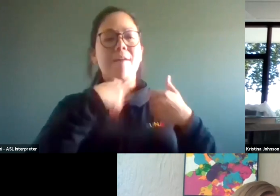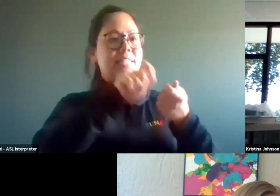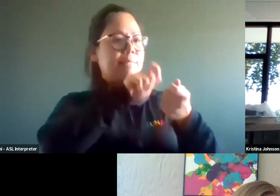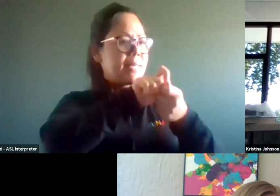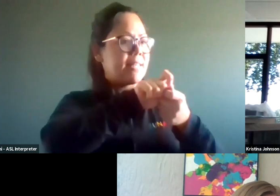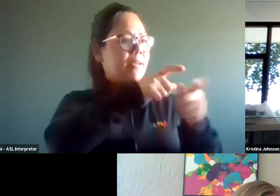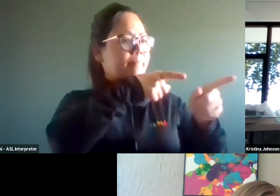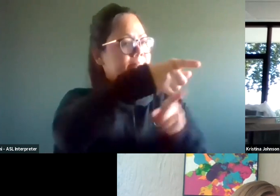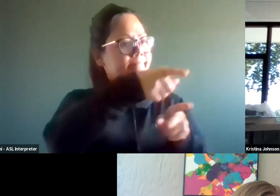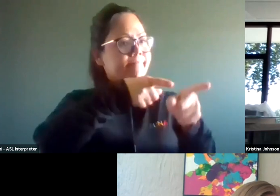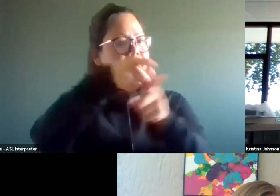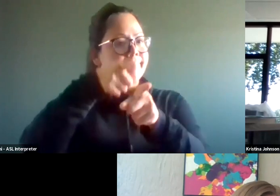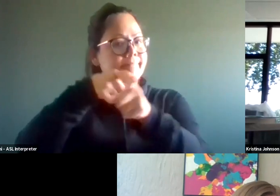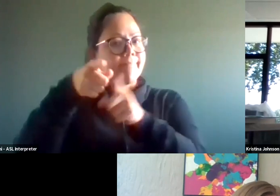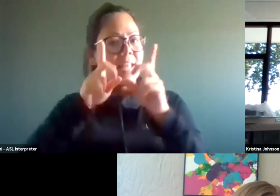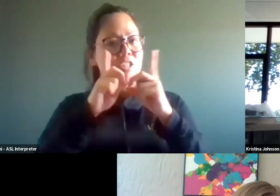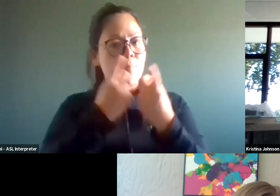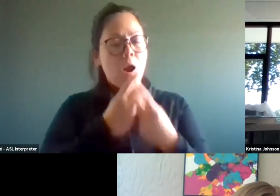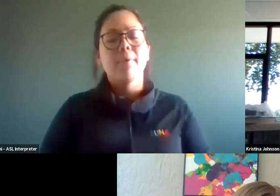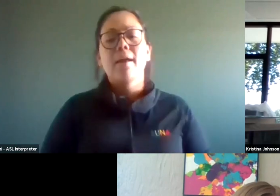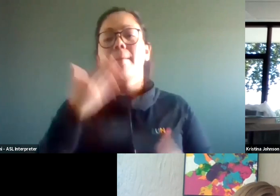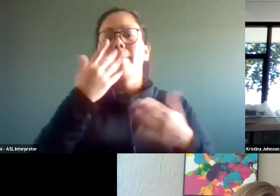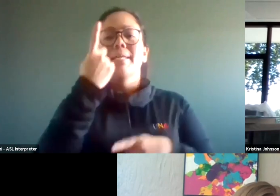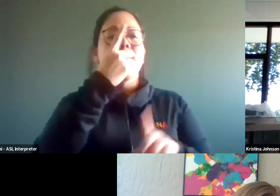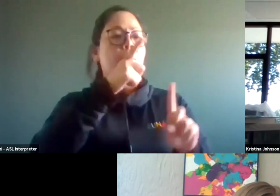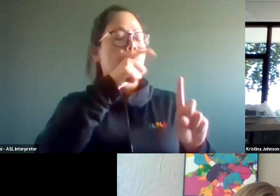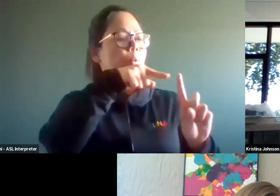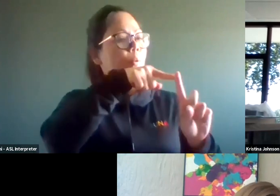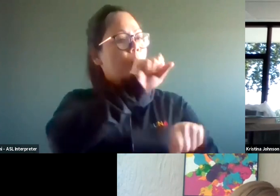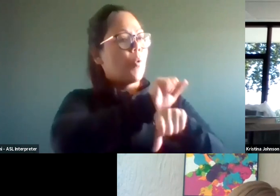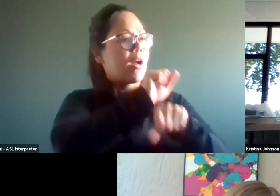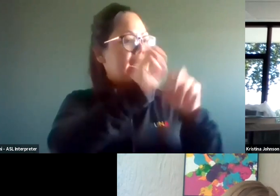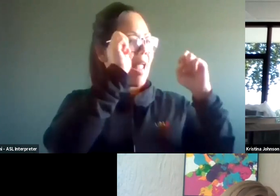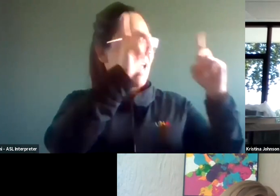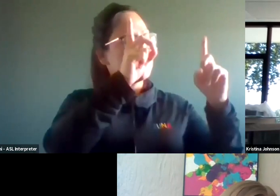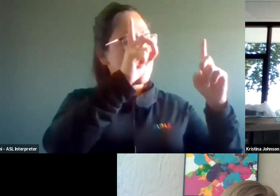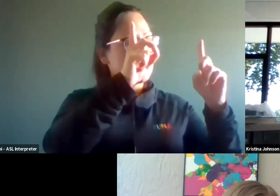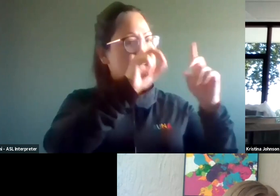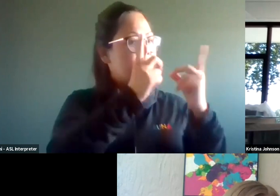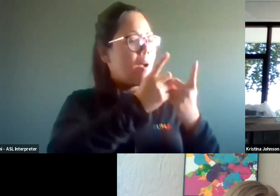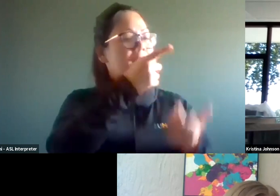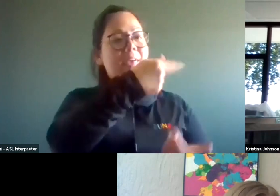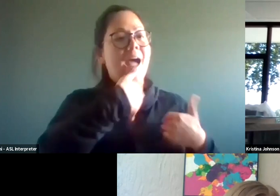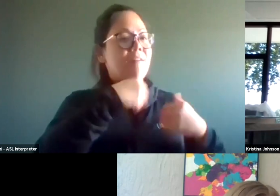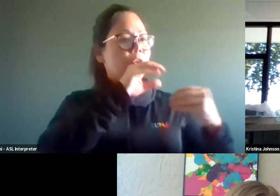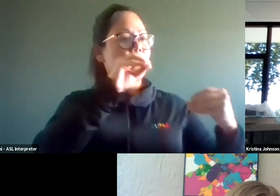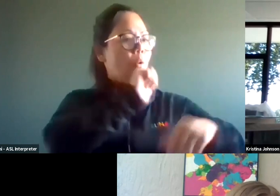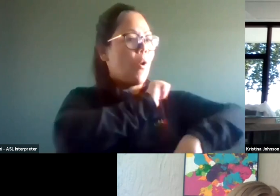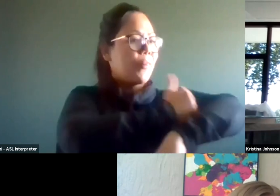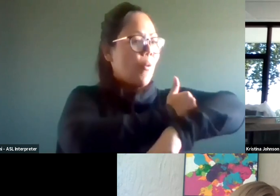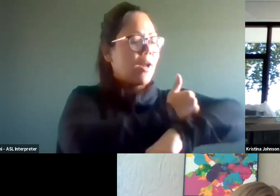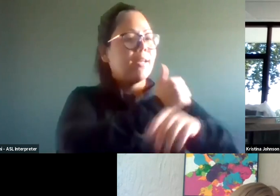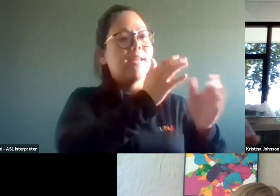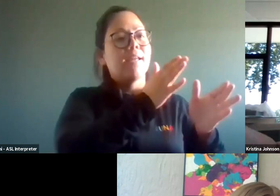And so, you know, you have somebody who's in the education department who has, like, no authority over what happens in, you the exhibit